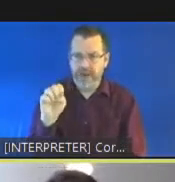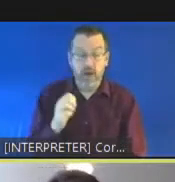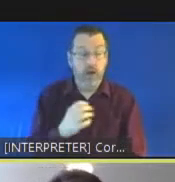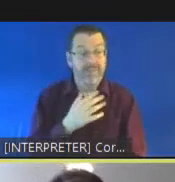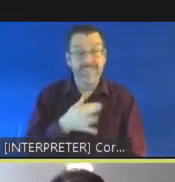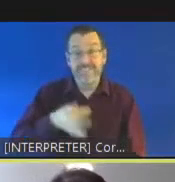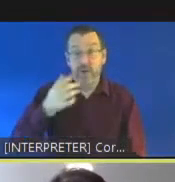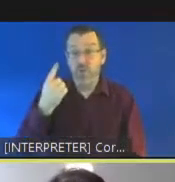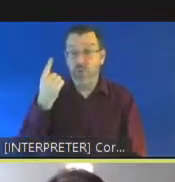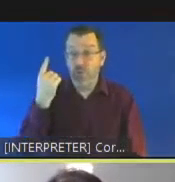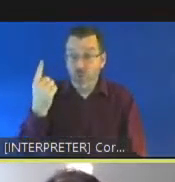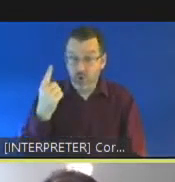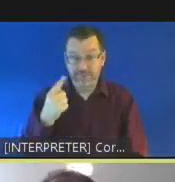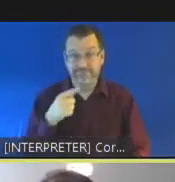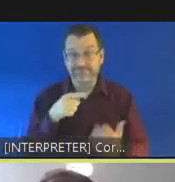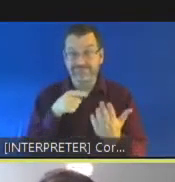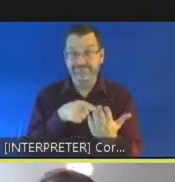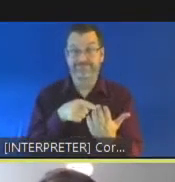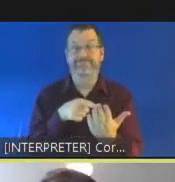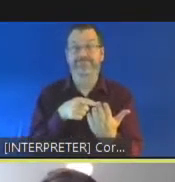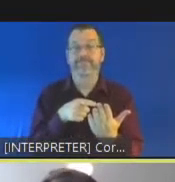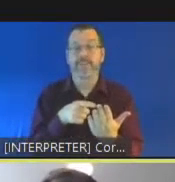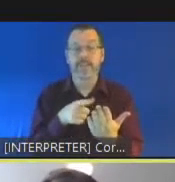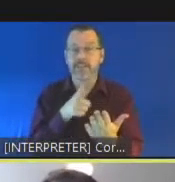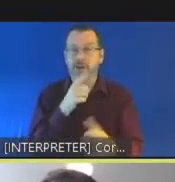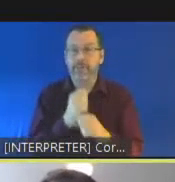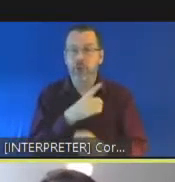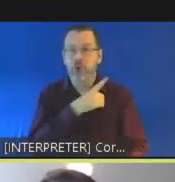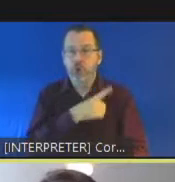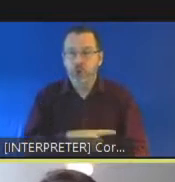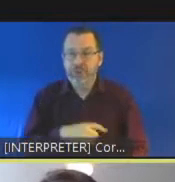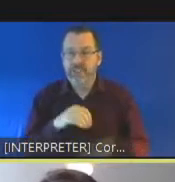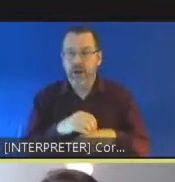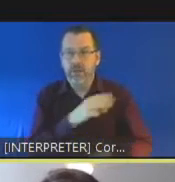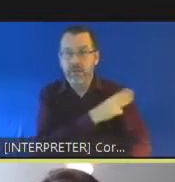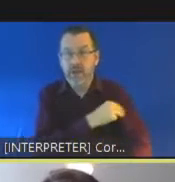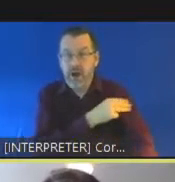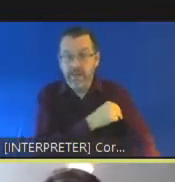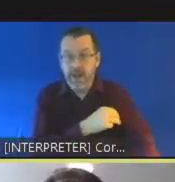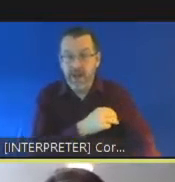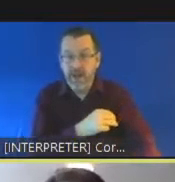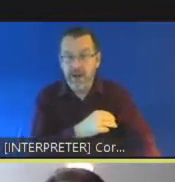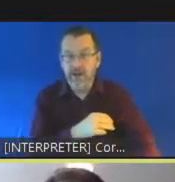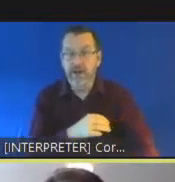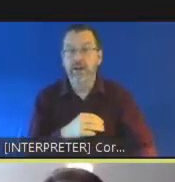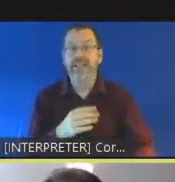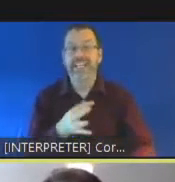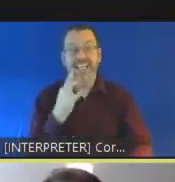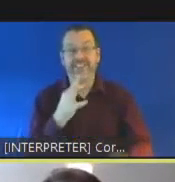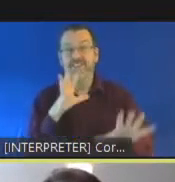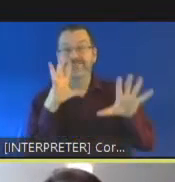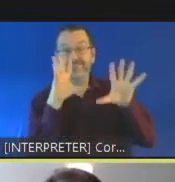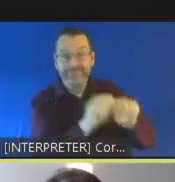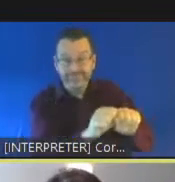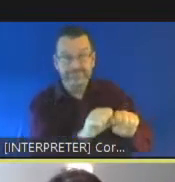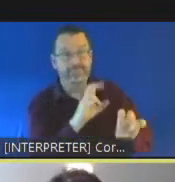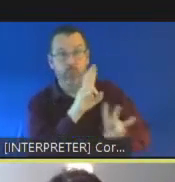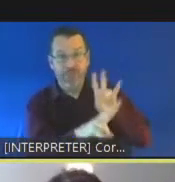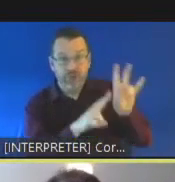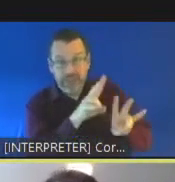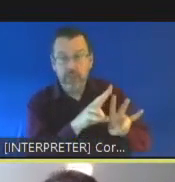find was in relation to to the duty on on gardi shikana during police uh custody or police questioning of children